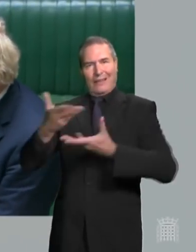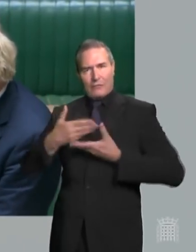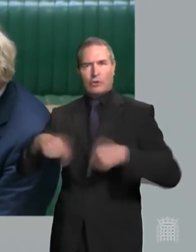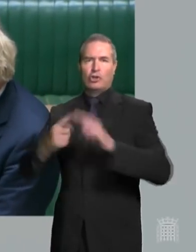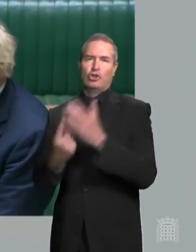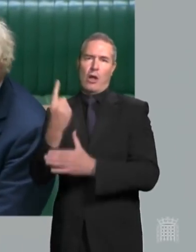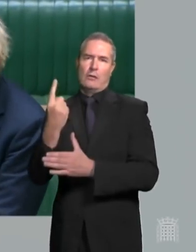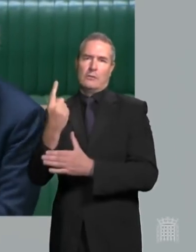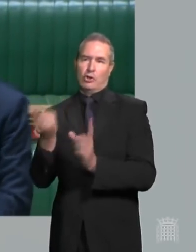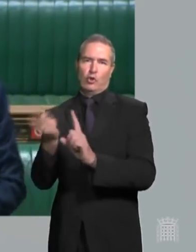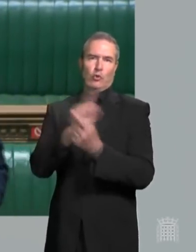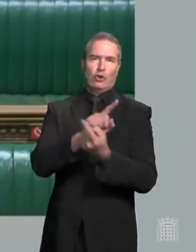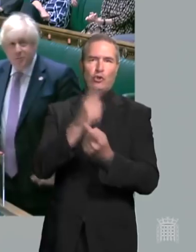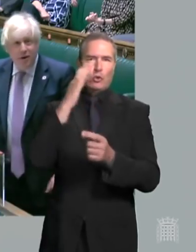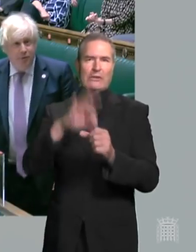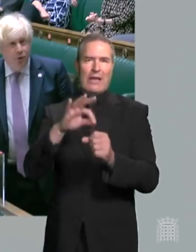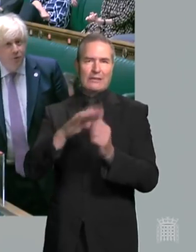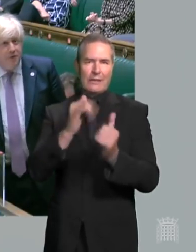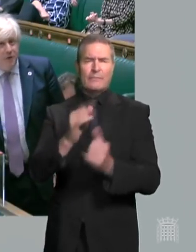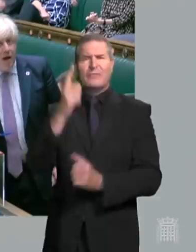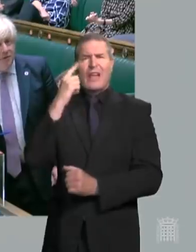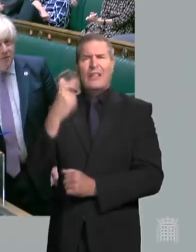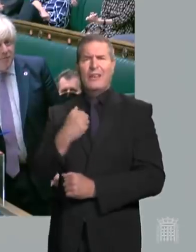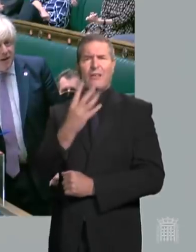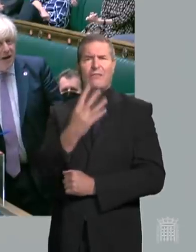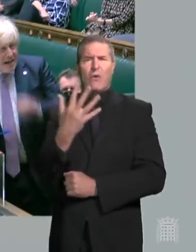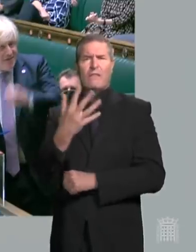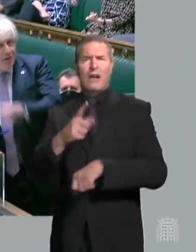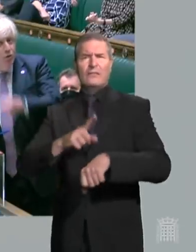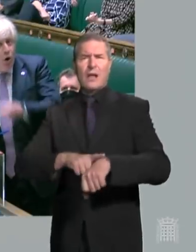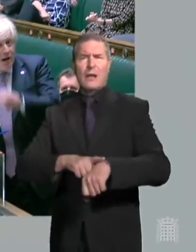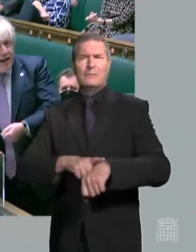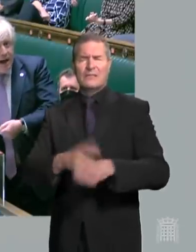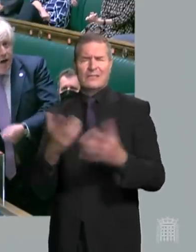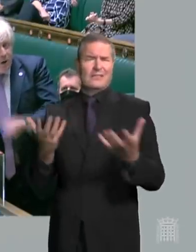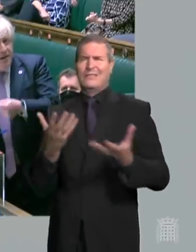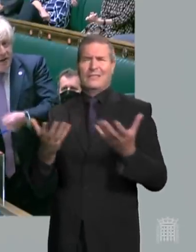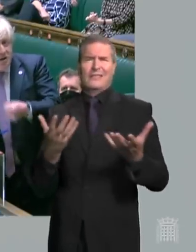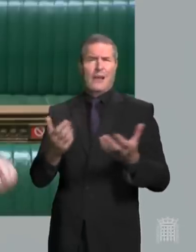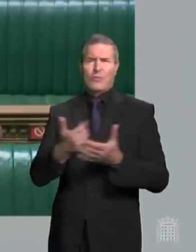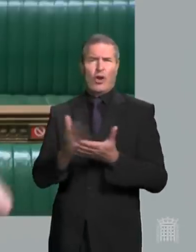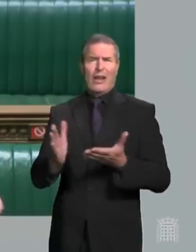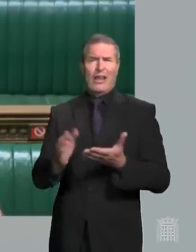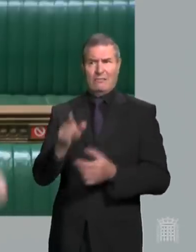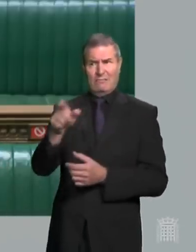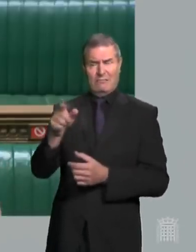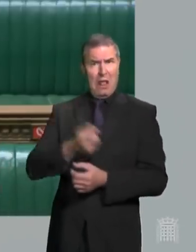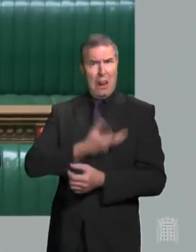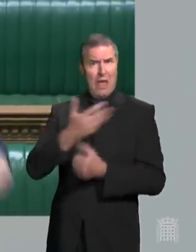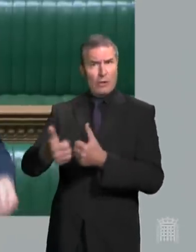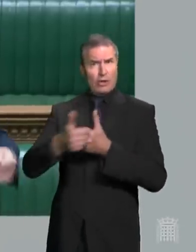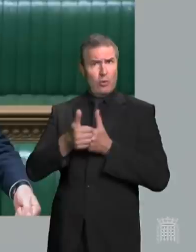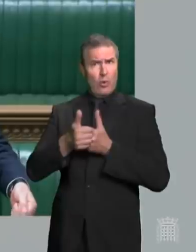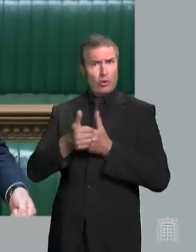And what I'm still not—and I think about the fourth or fifth time, Mr Speaker— it's still not clear whether he's actually in favour of this